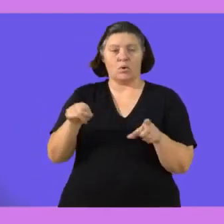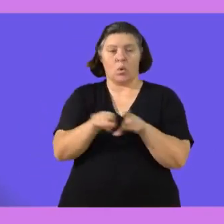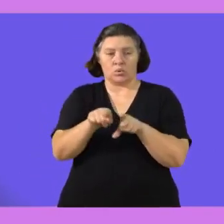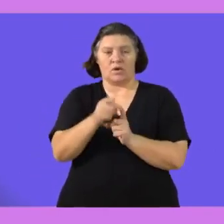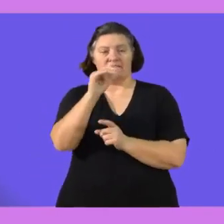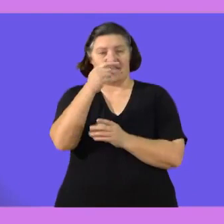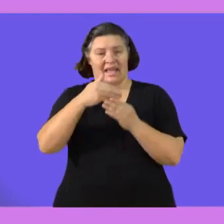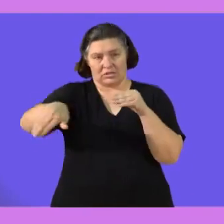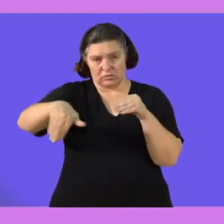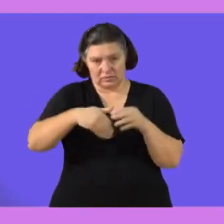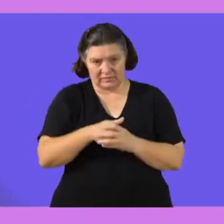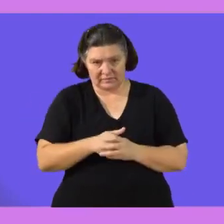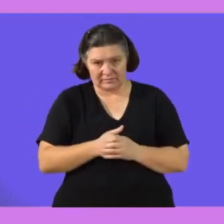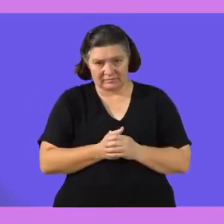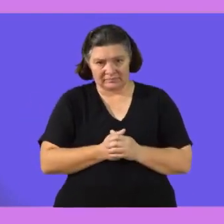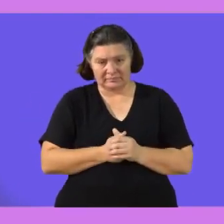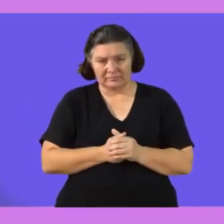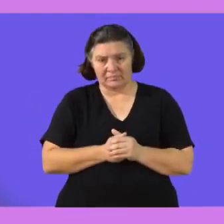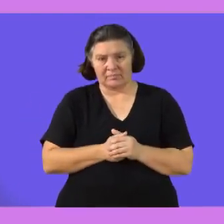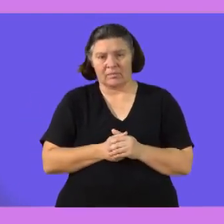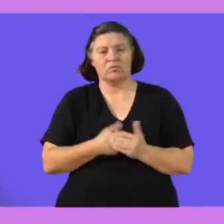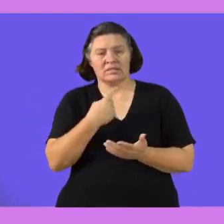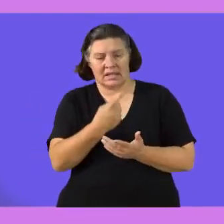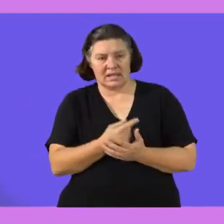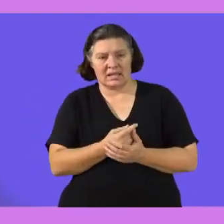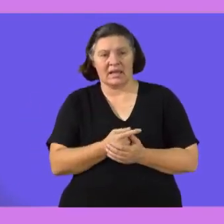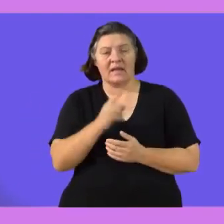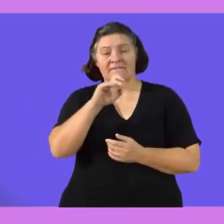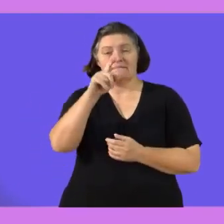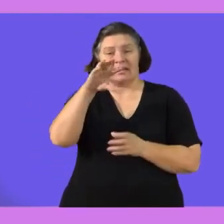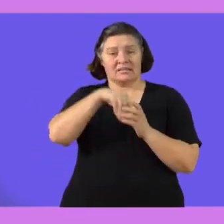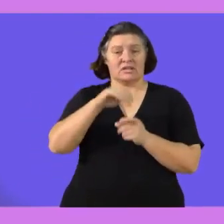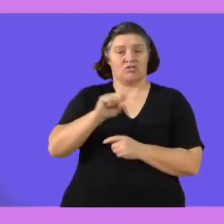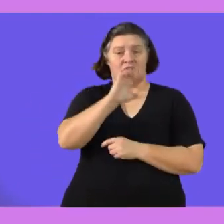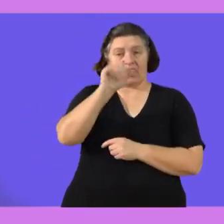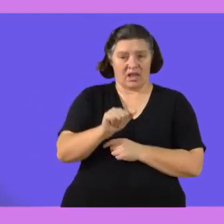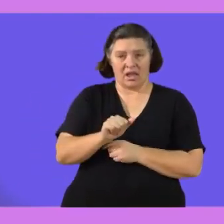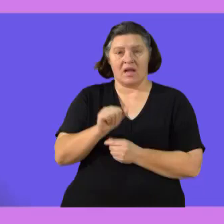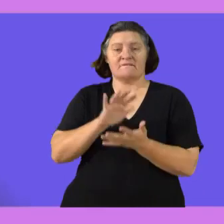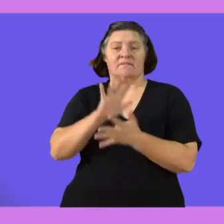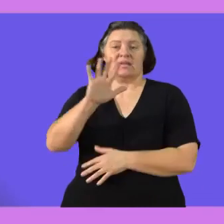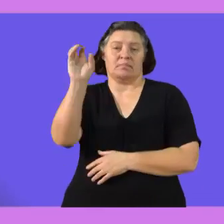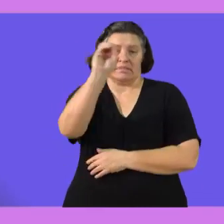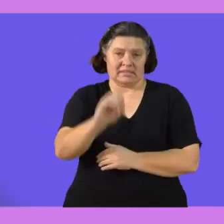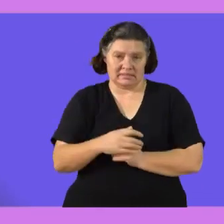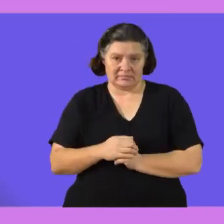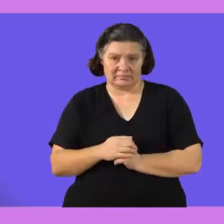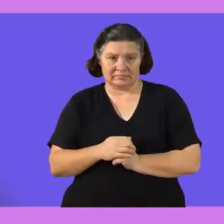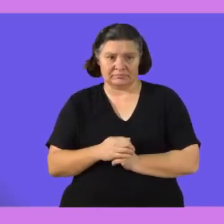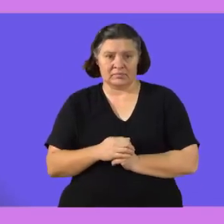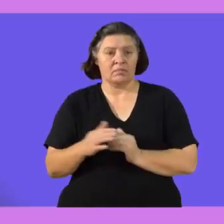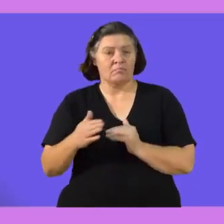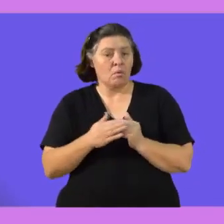inclusive and as well as vet exclusive where we said okay vet in south africa has been charged at 15